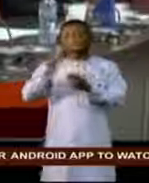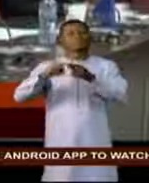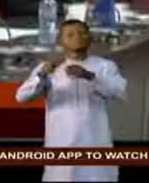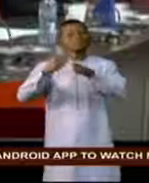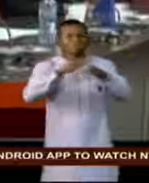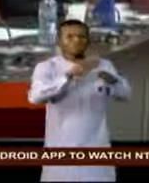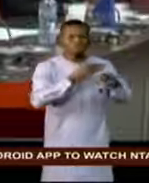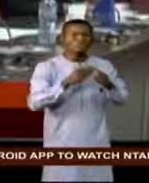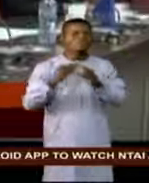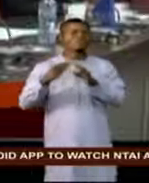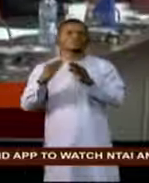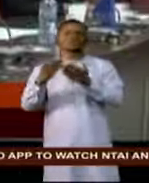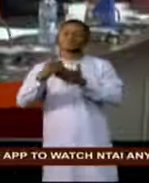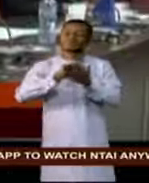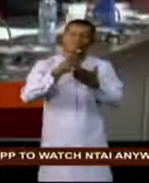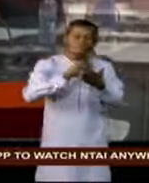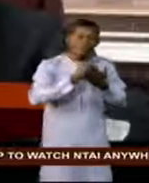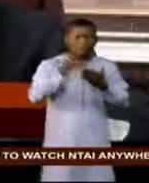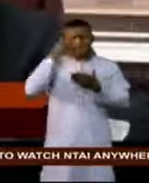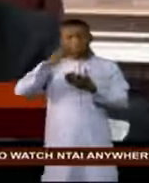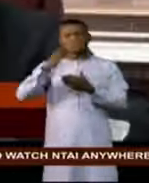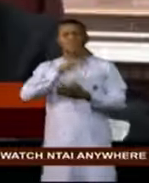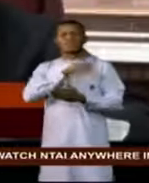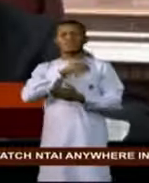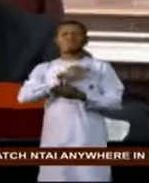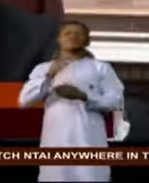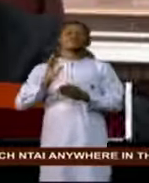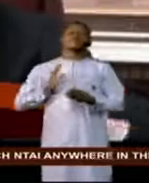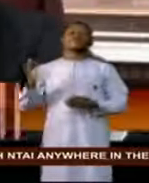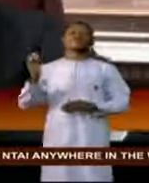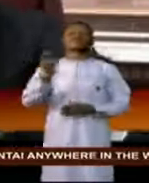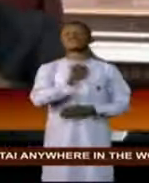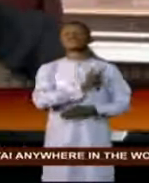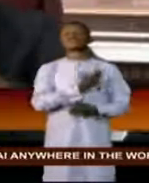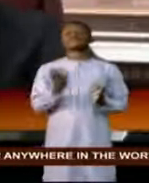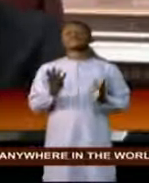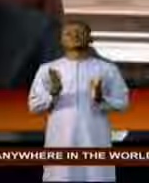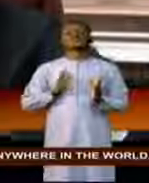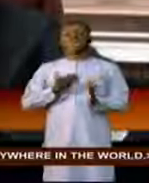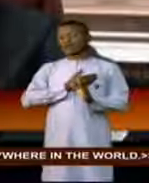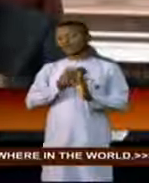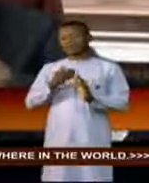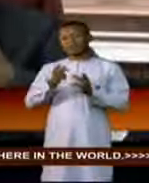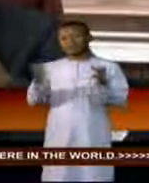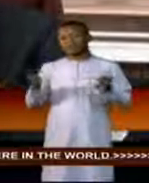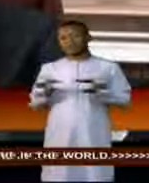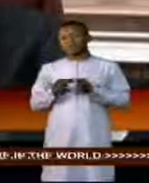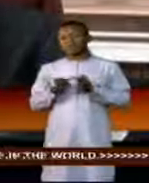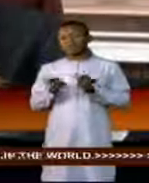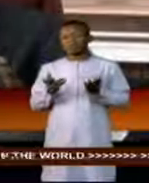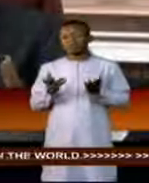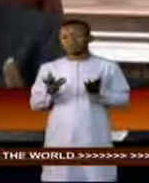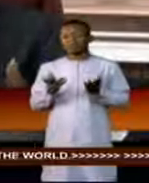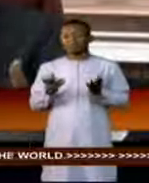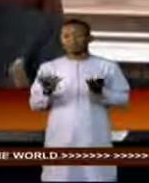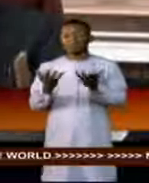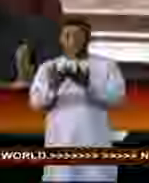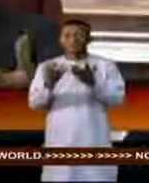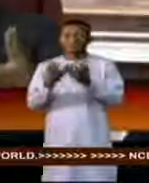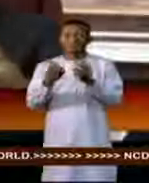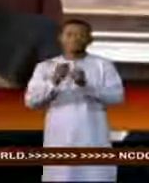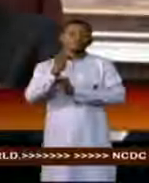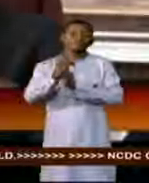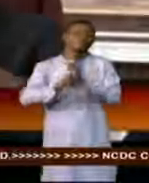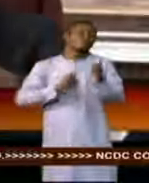safer decisions for the benefit of all. Our positions are not cast in stone. They are reviewable. We have taken